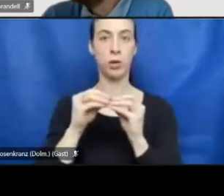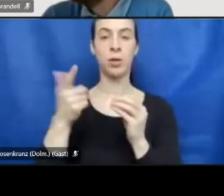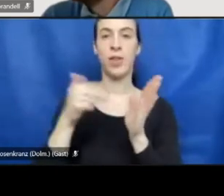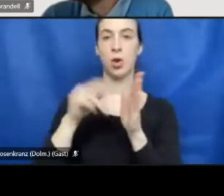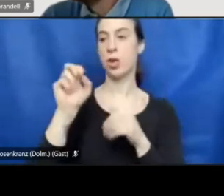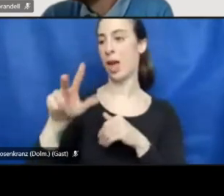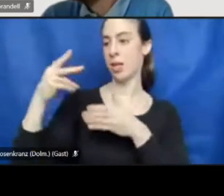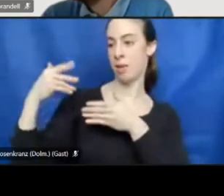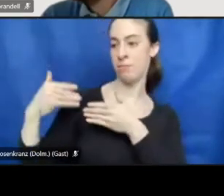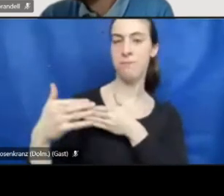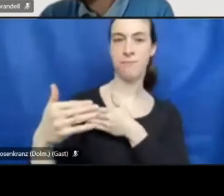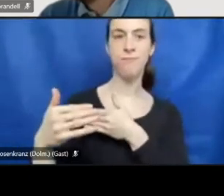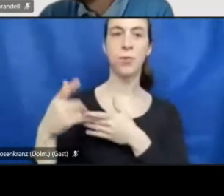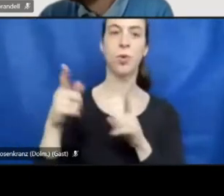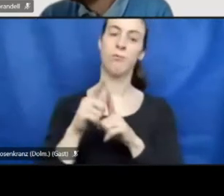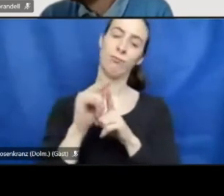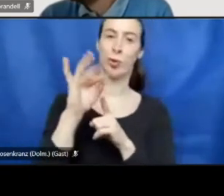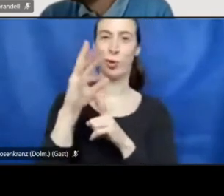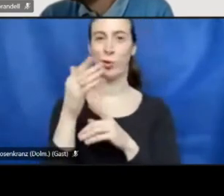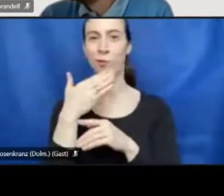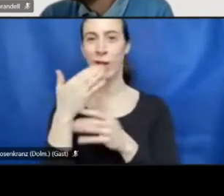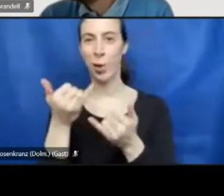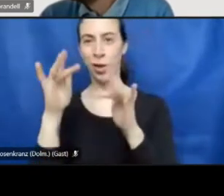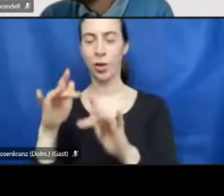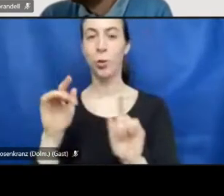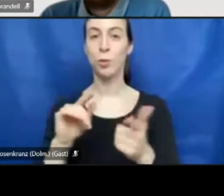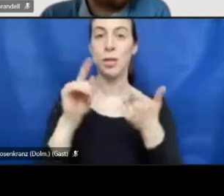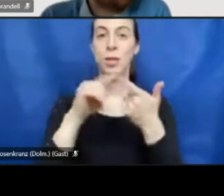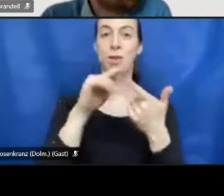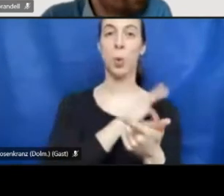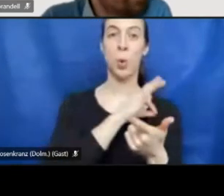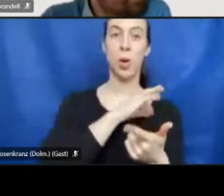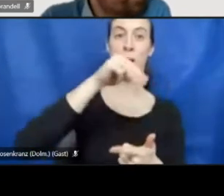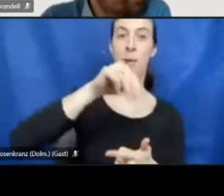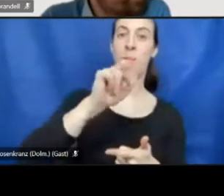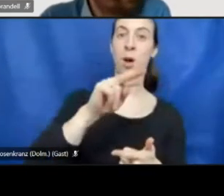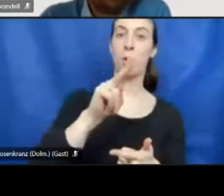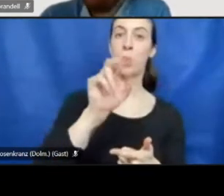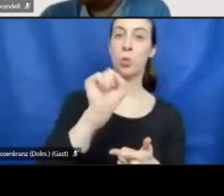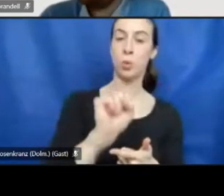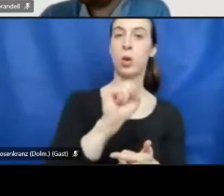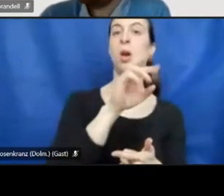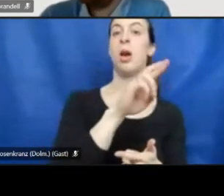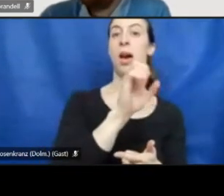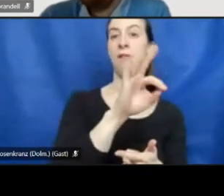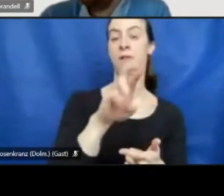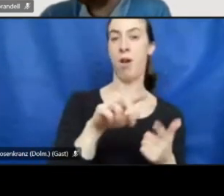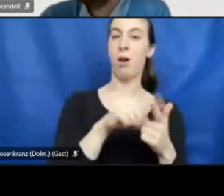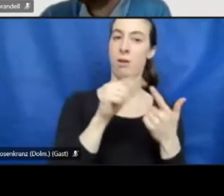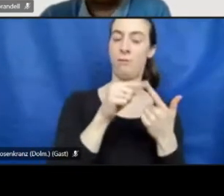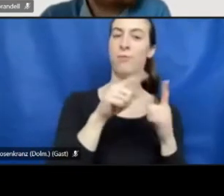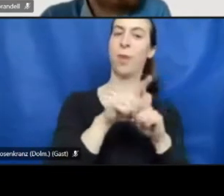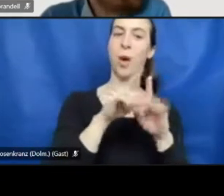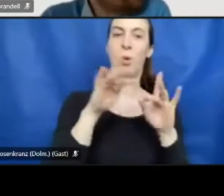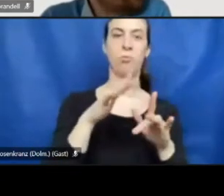it's also a pleasure to introduce to you my colleague, Markus Rafa. He is a successful